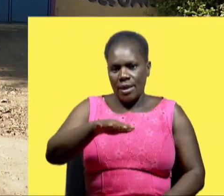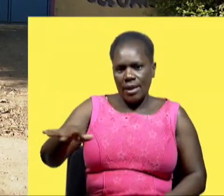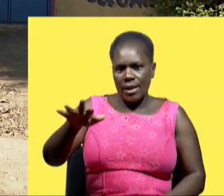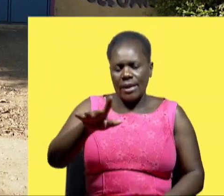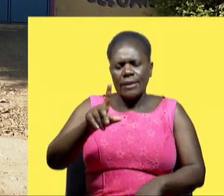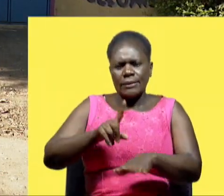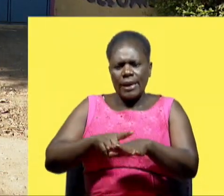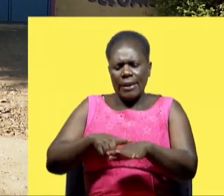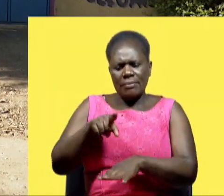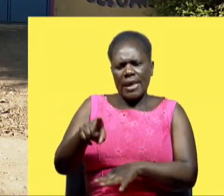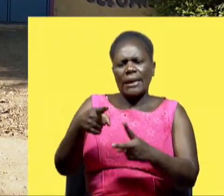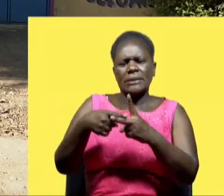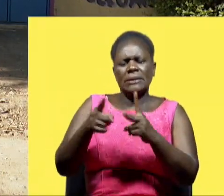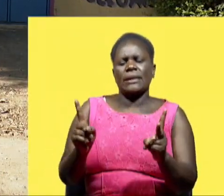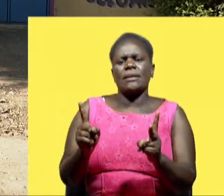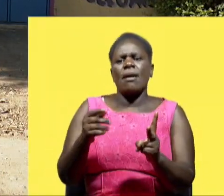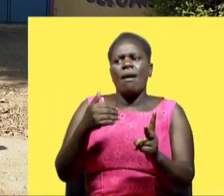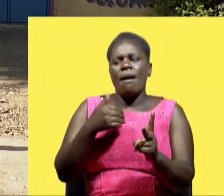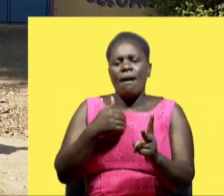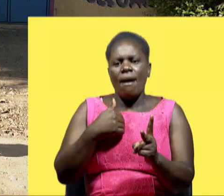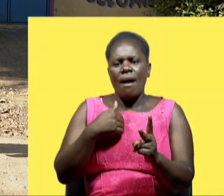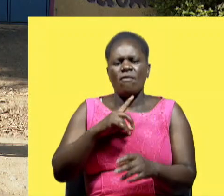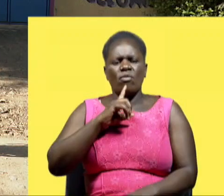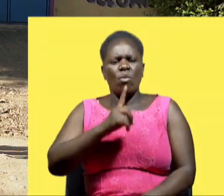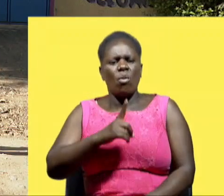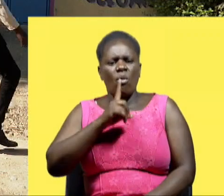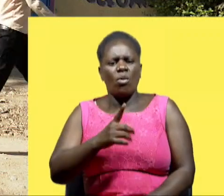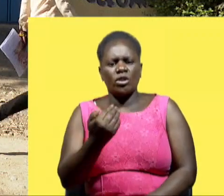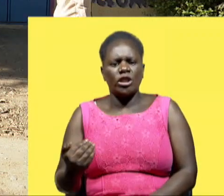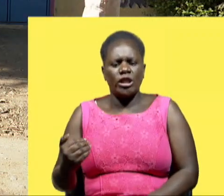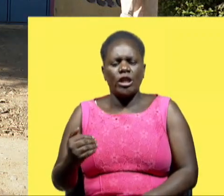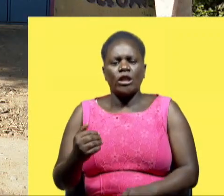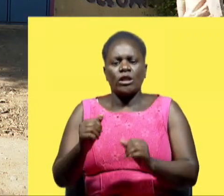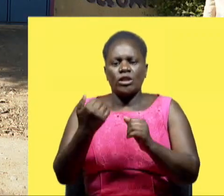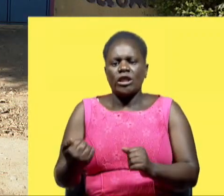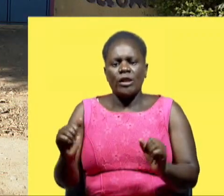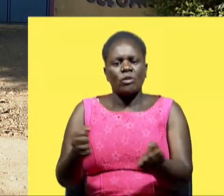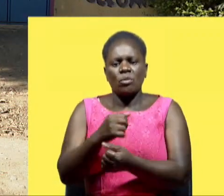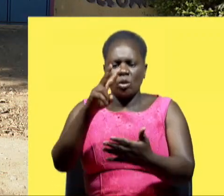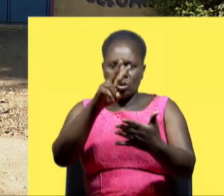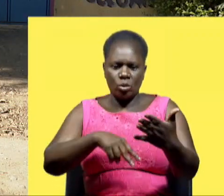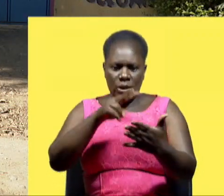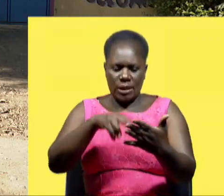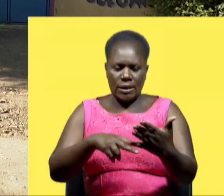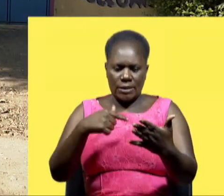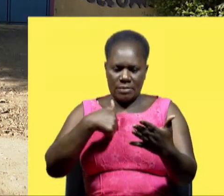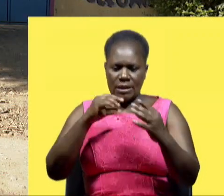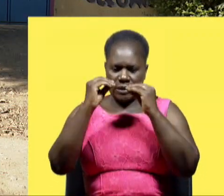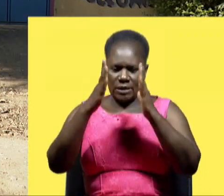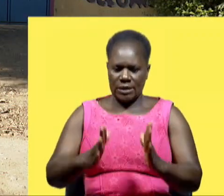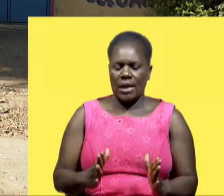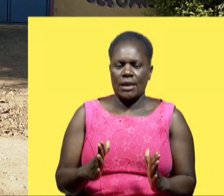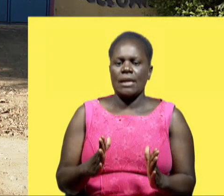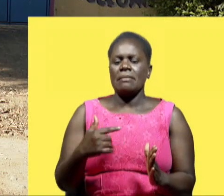and during that time there was harshness in school for children who were not able to read and as